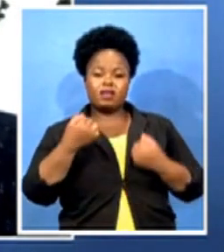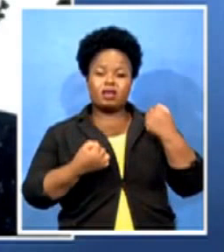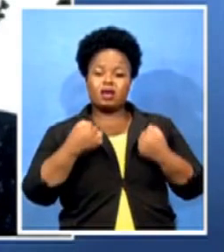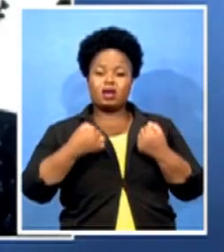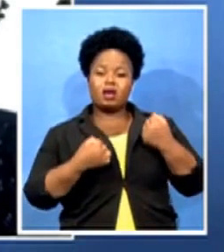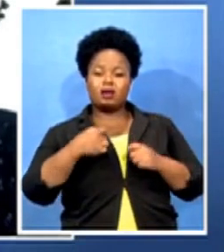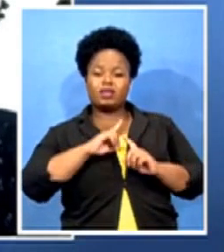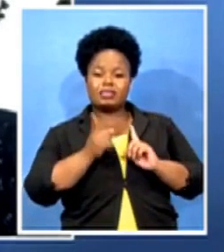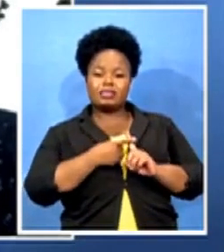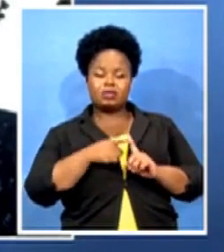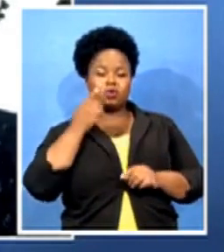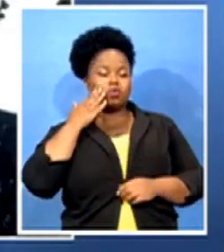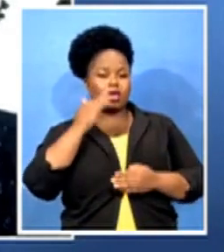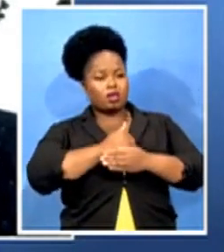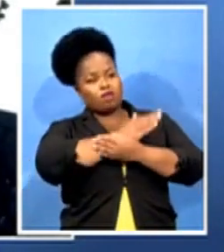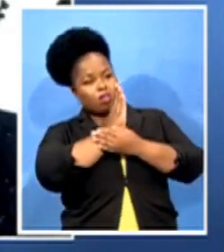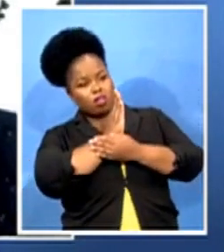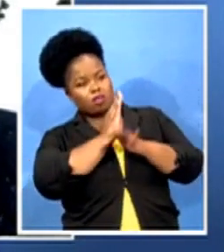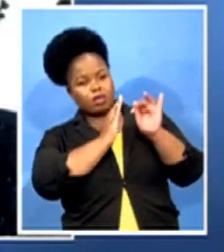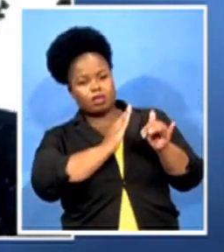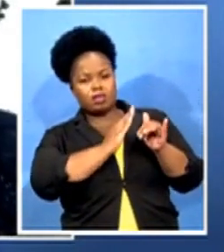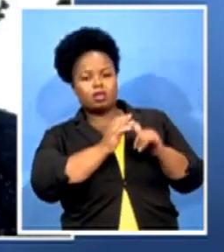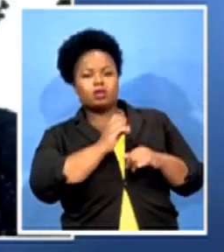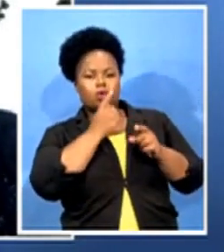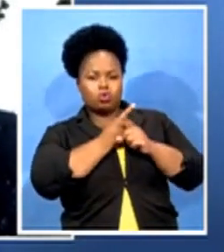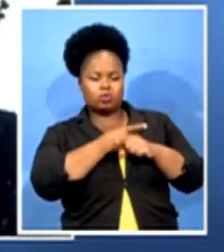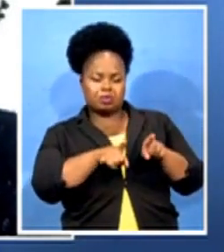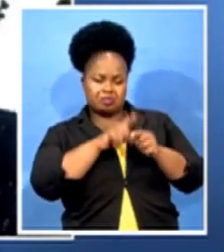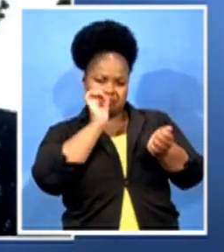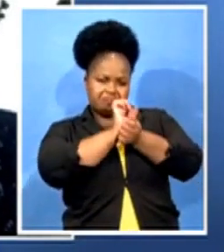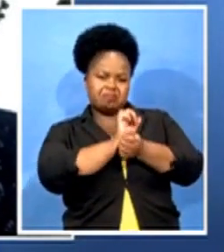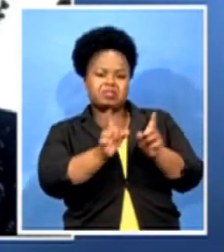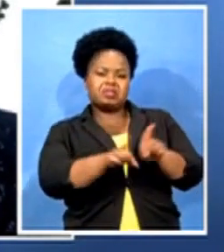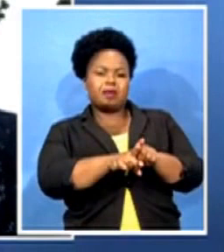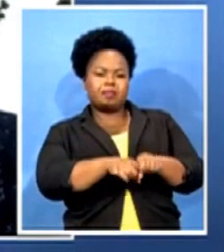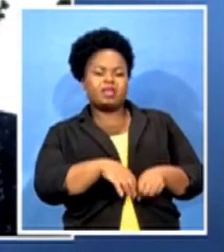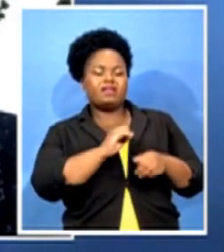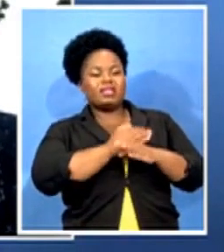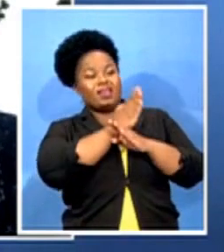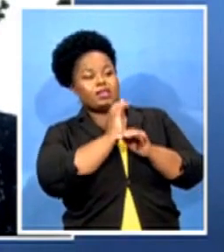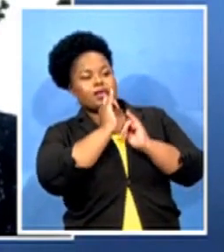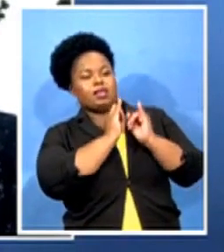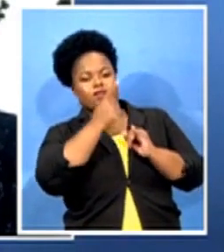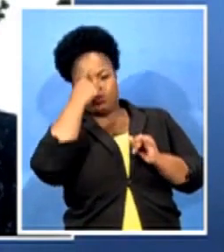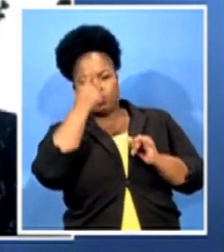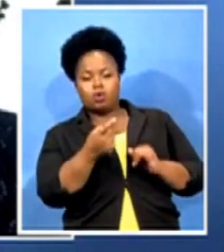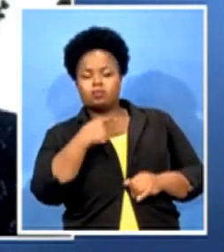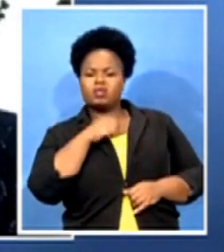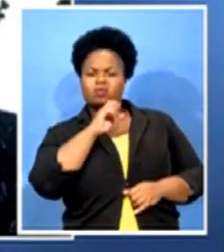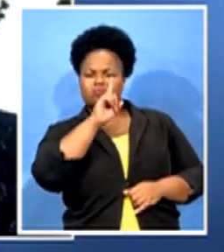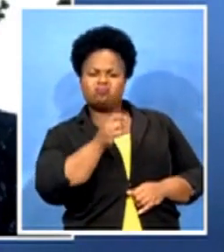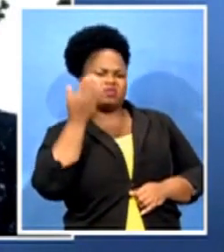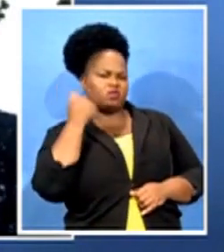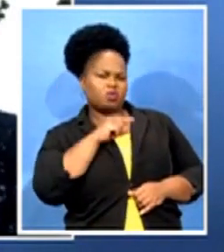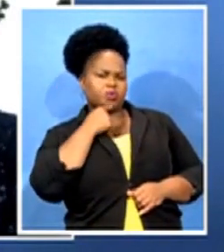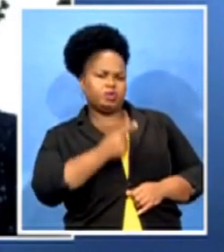stabilized. But after that, you will be arrested as well. And I want to ask this on based on what you mentioned there and also just oppose this to